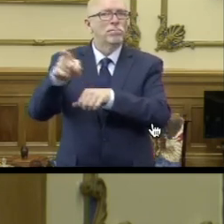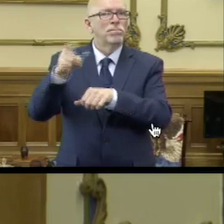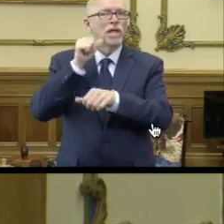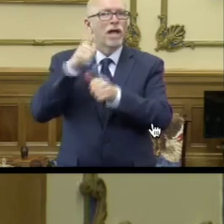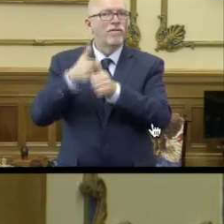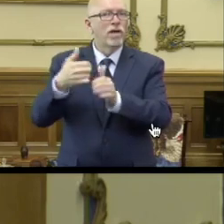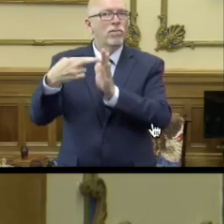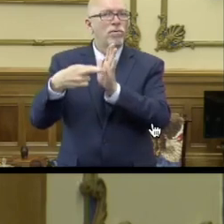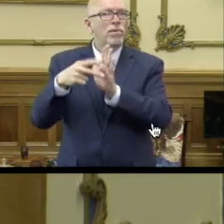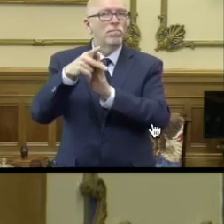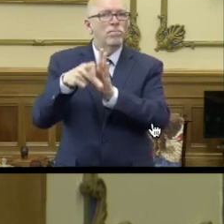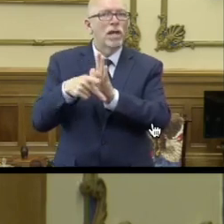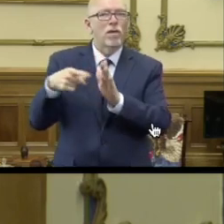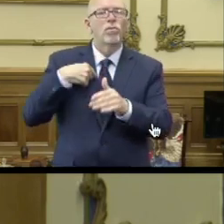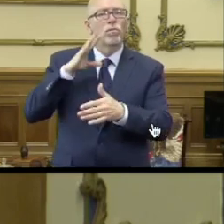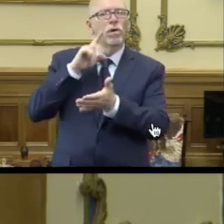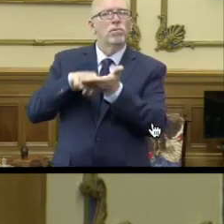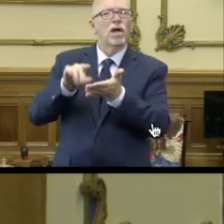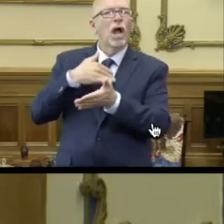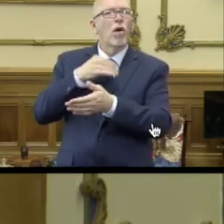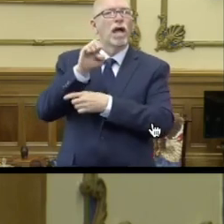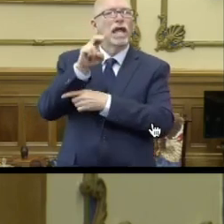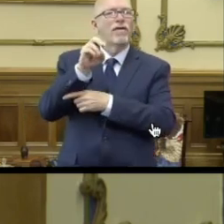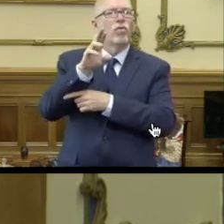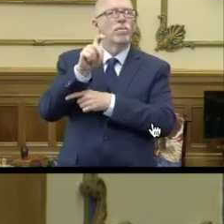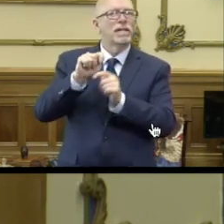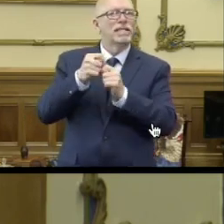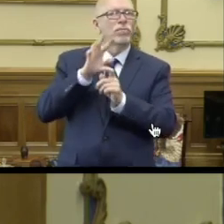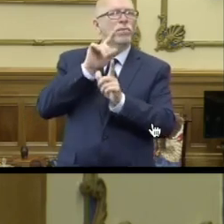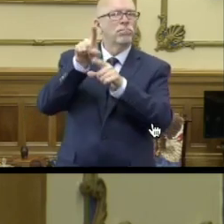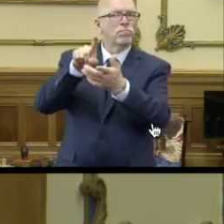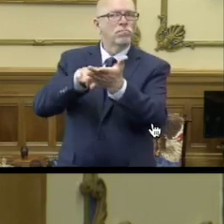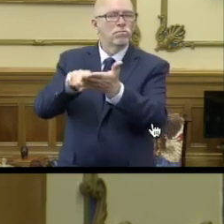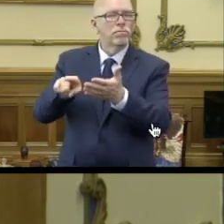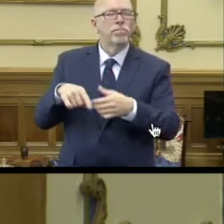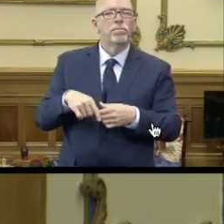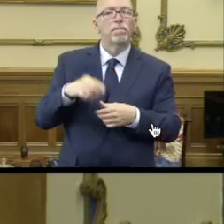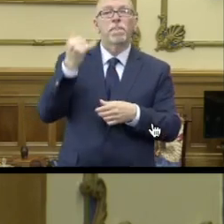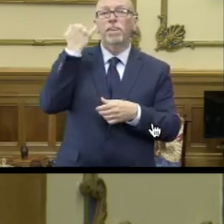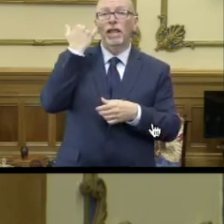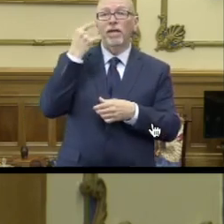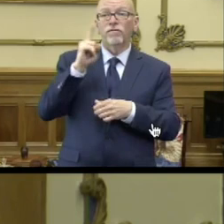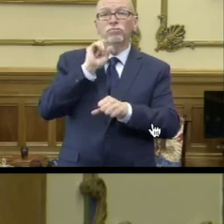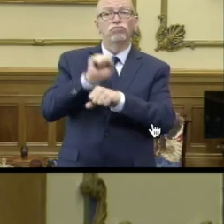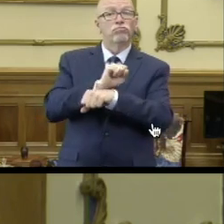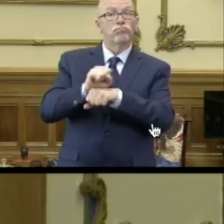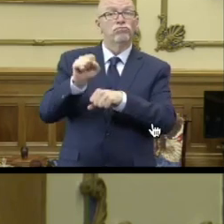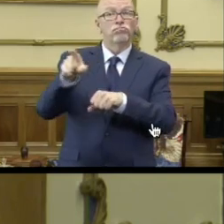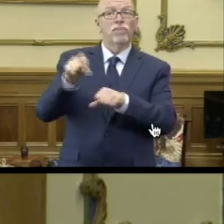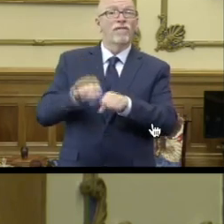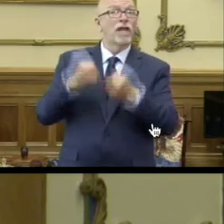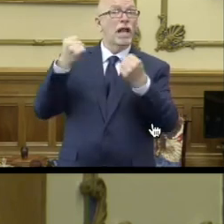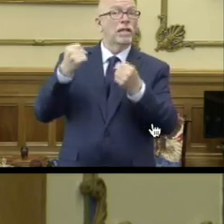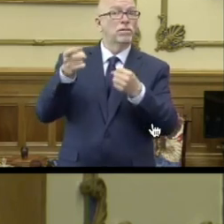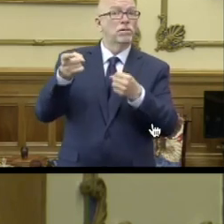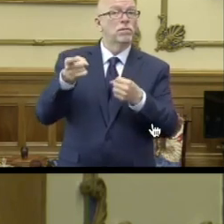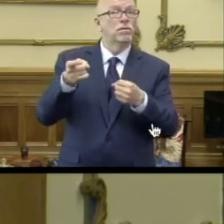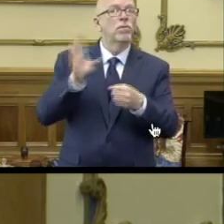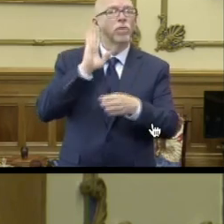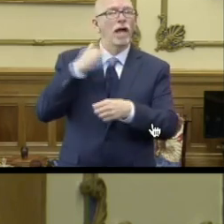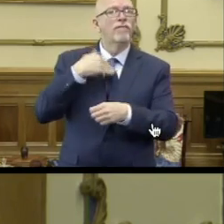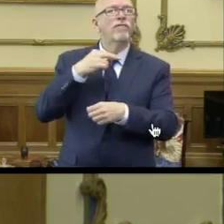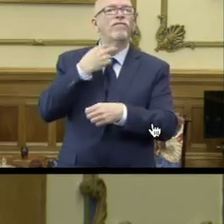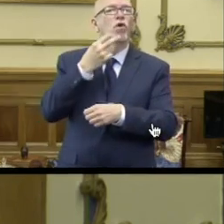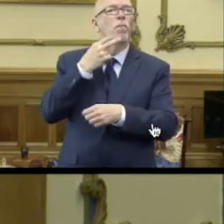by the enforcement team. And if, in fact, there was a violation, they would have a verbal